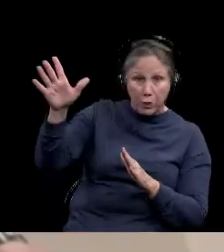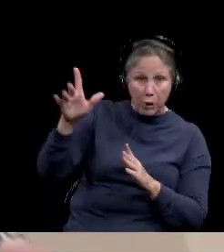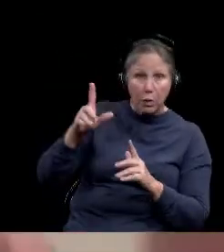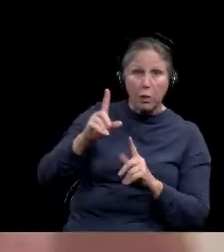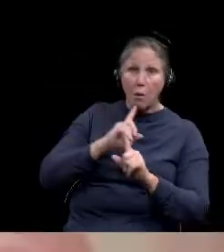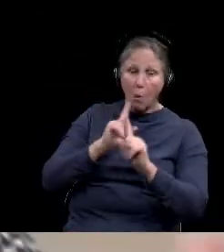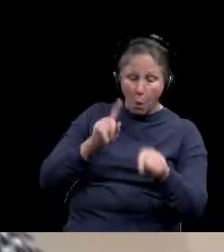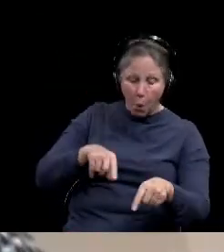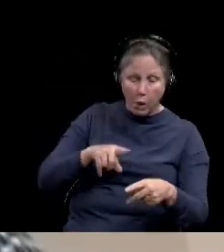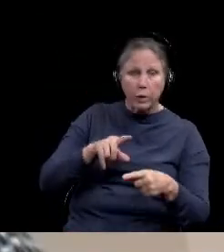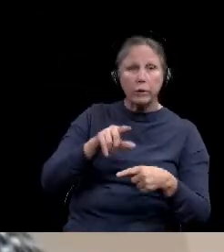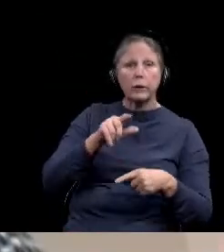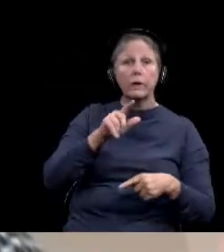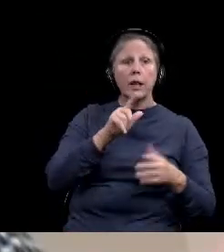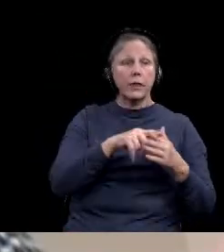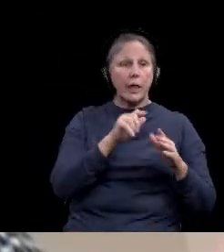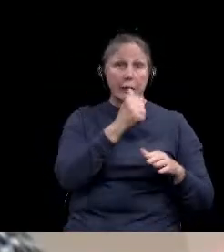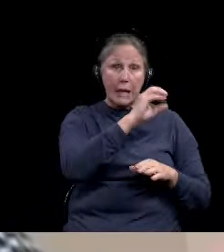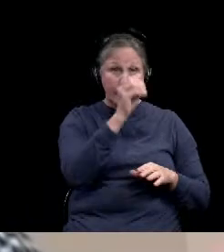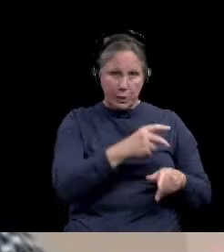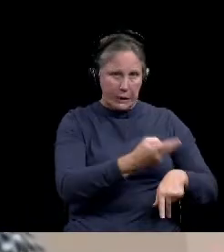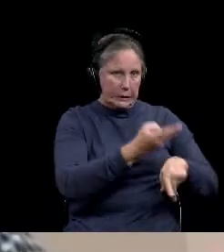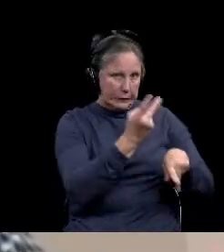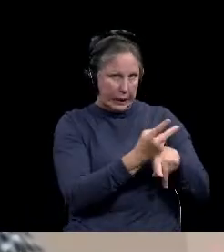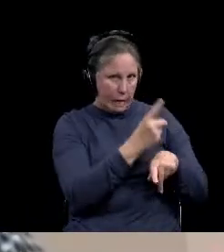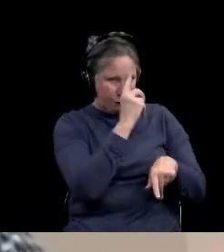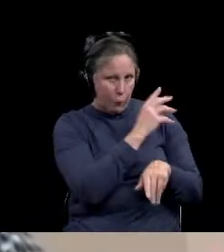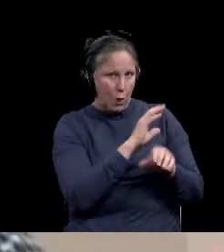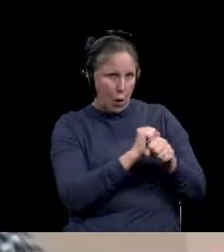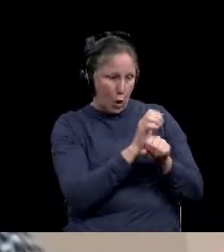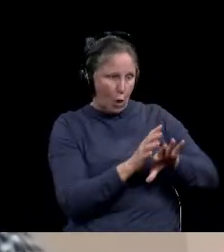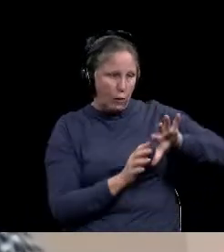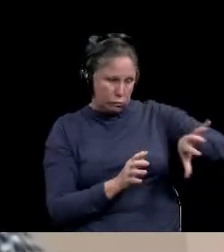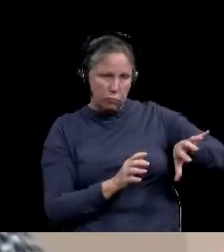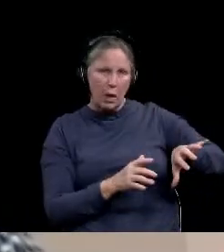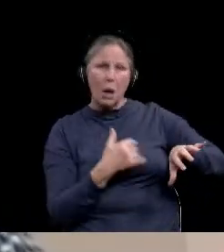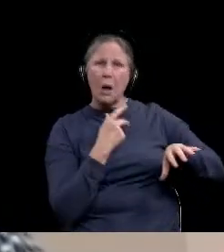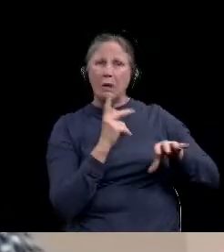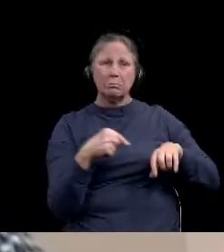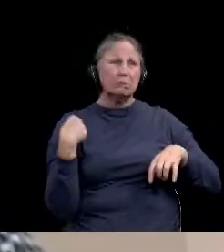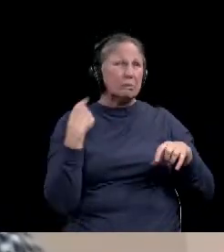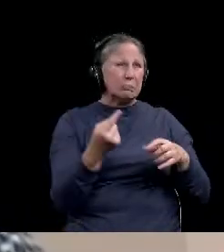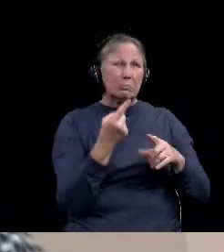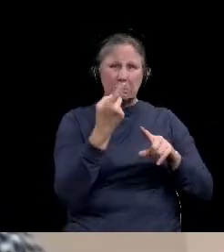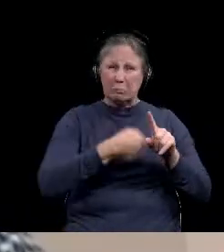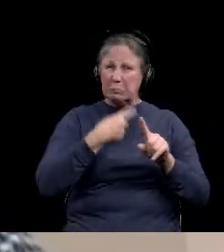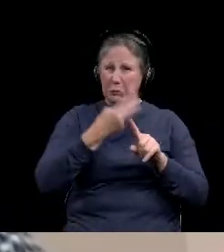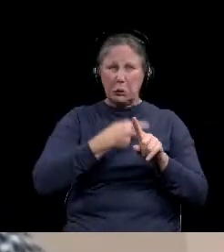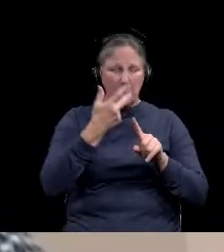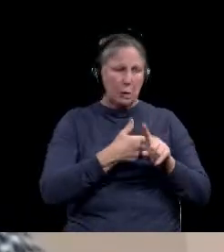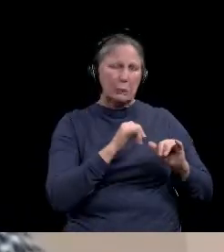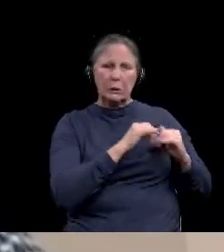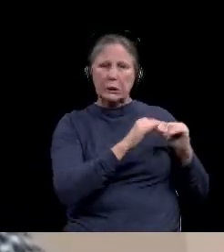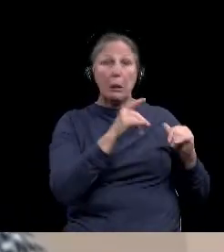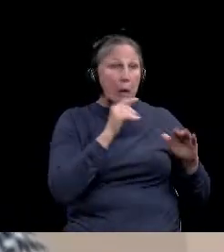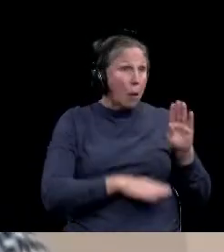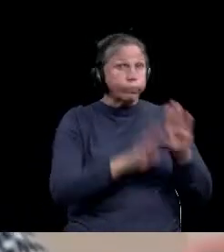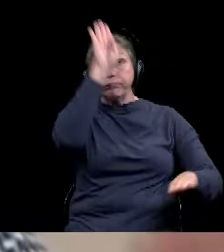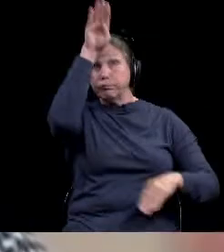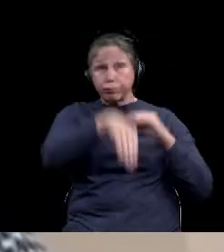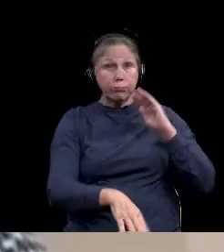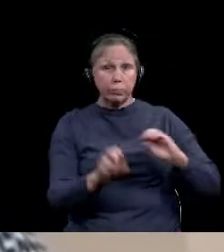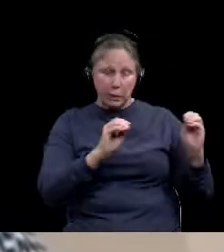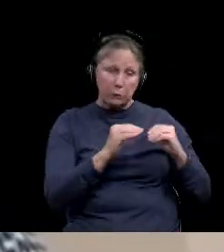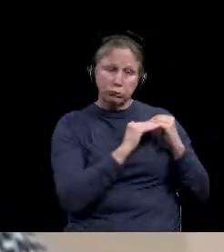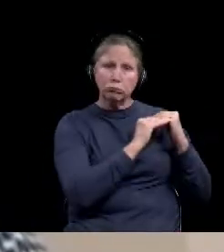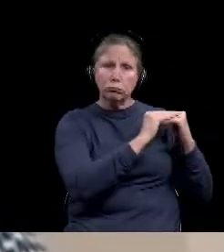for 10 percent of hospital beds for COVID patients. Our volume has been pretty stable over the past couple of months, not any big swings one way or the other. Our